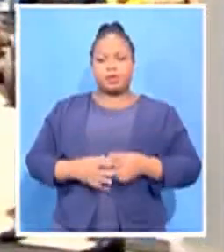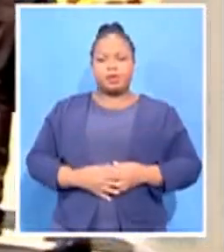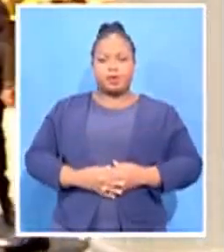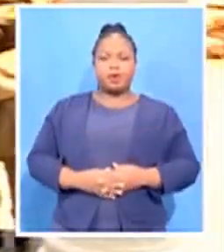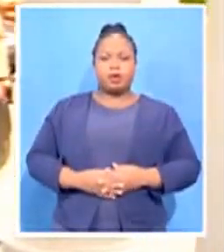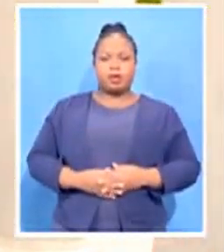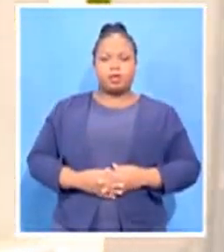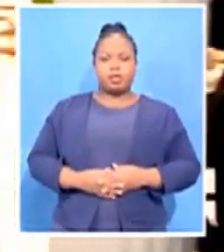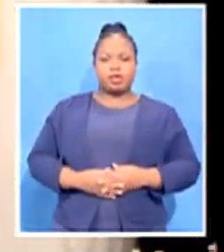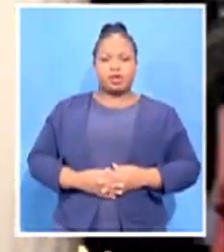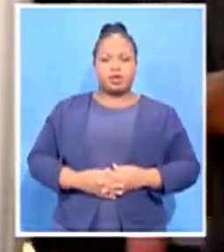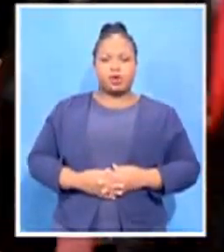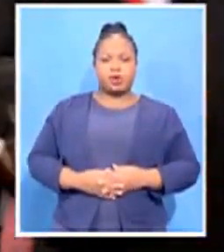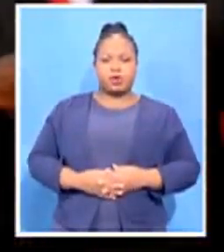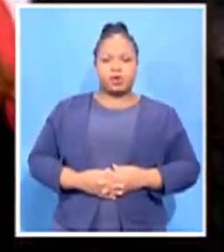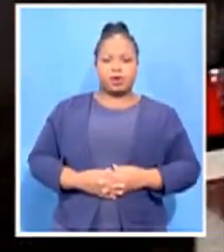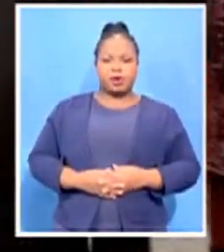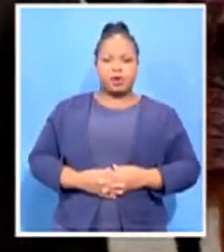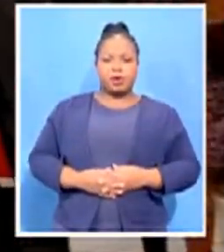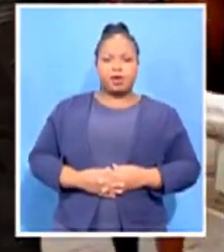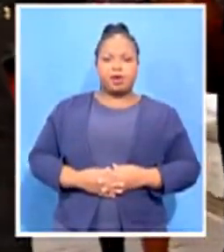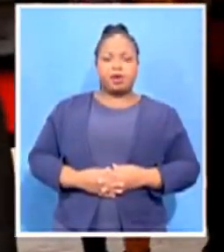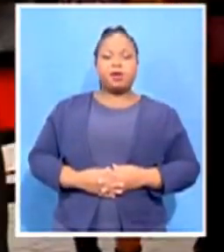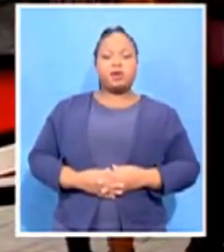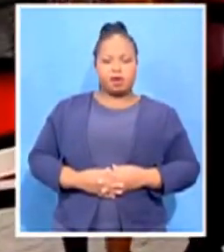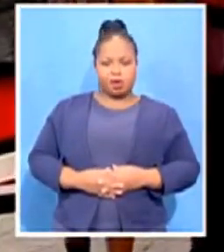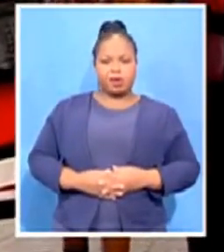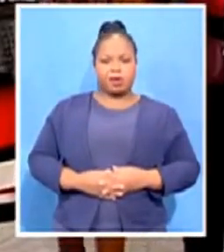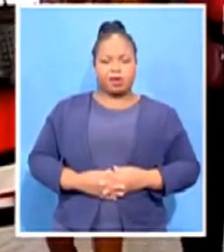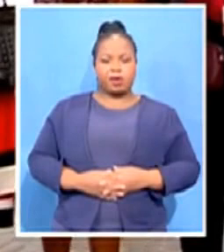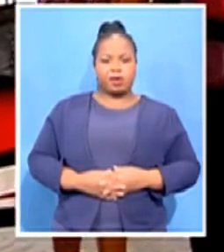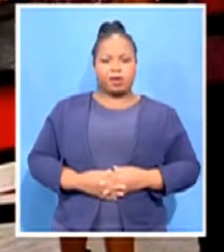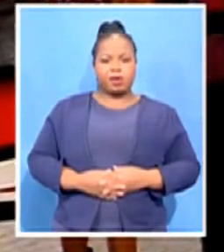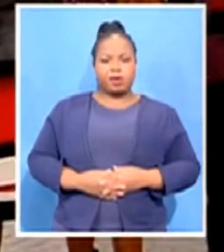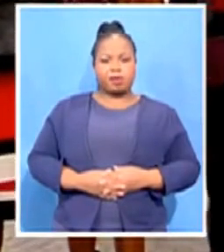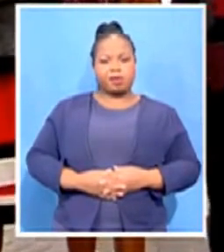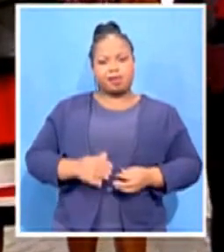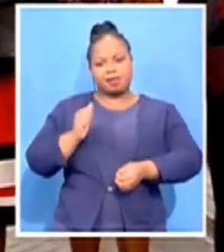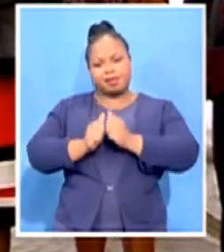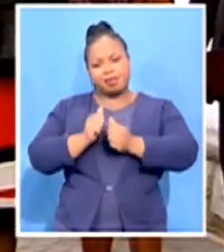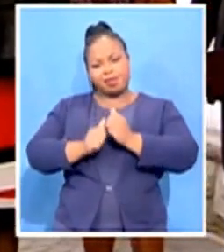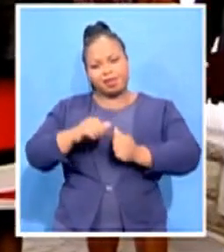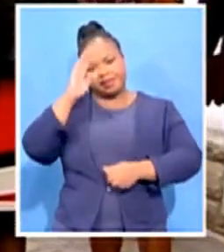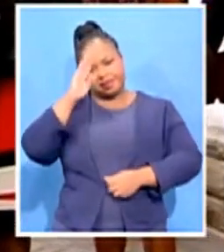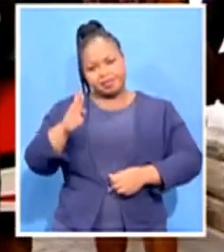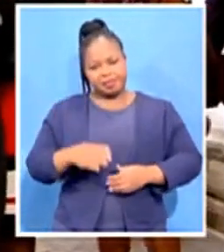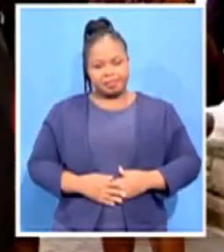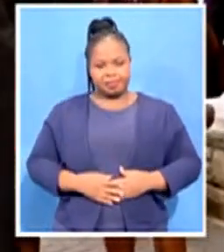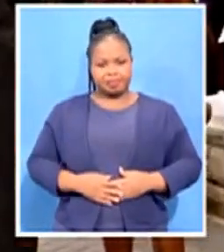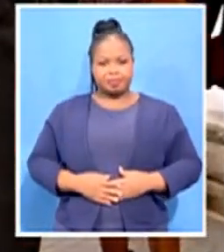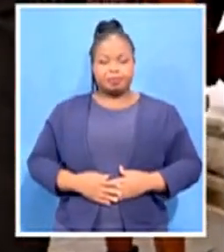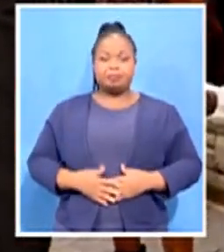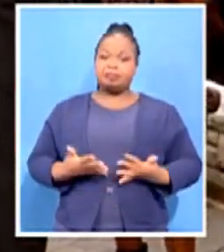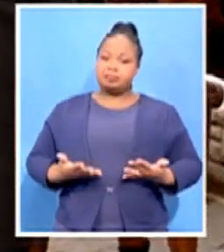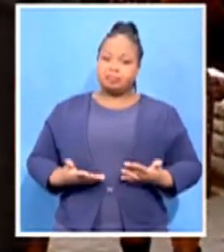Mr. President, my brother, my brother, how are you? No pomp and ceremony as countries learned to adapt